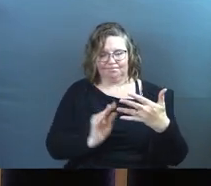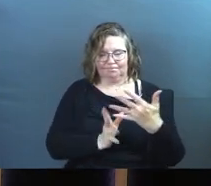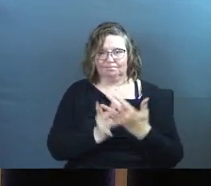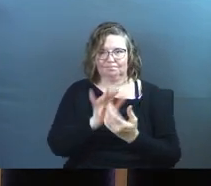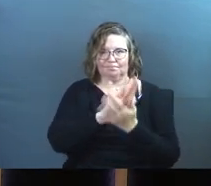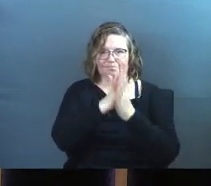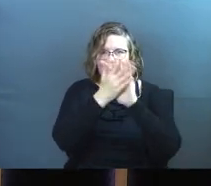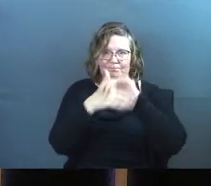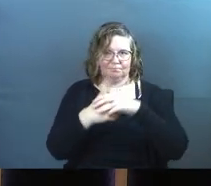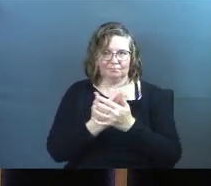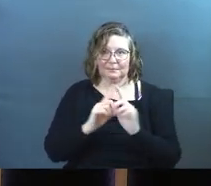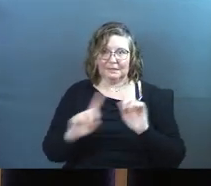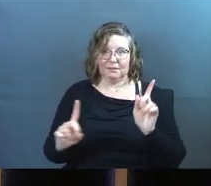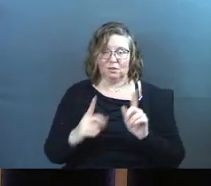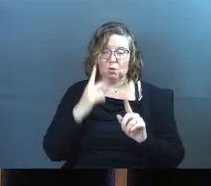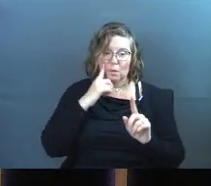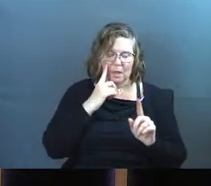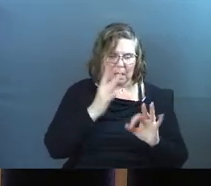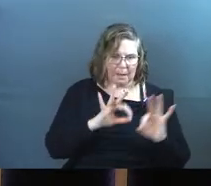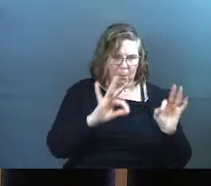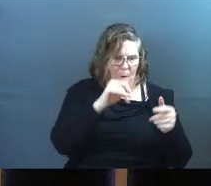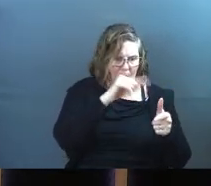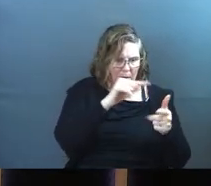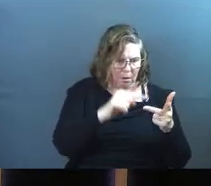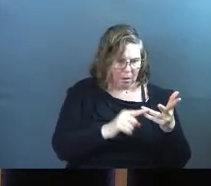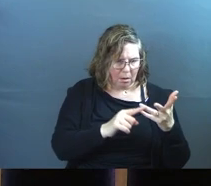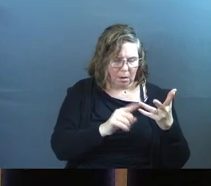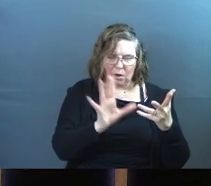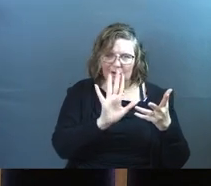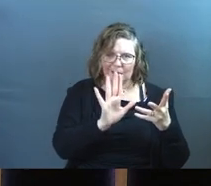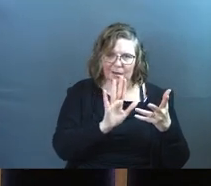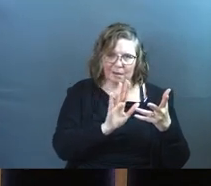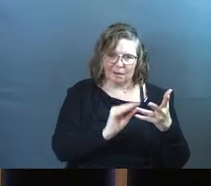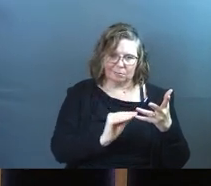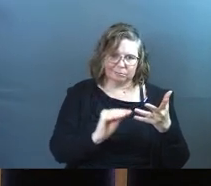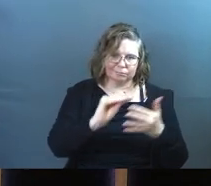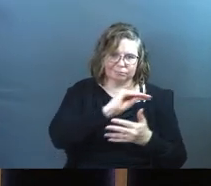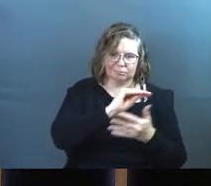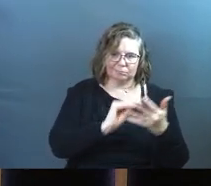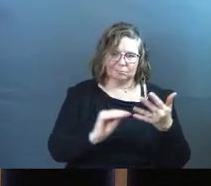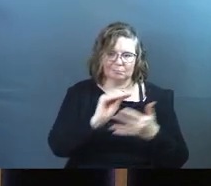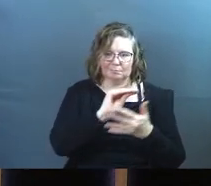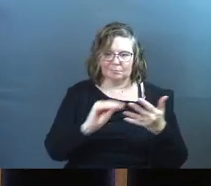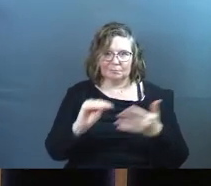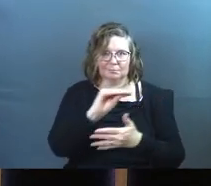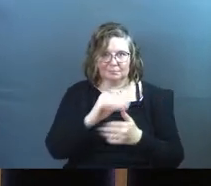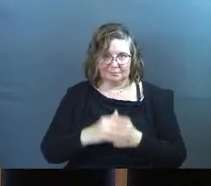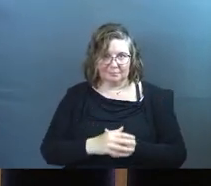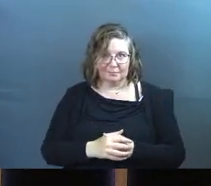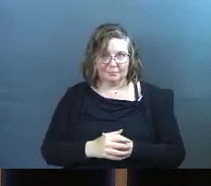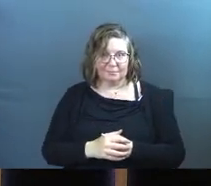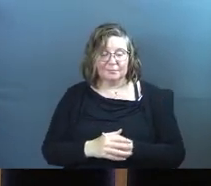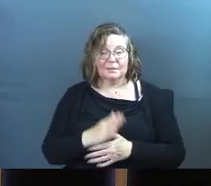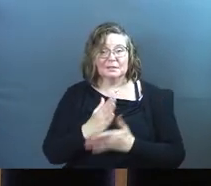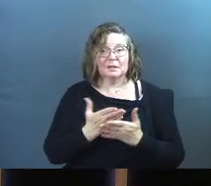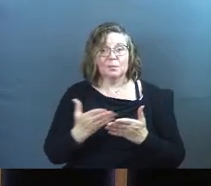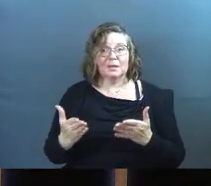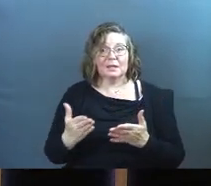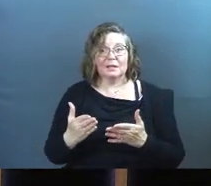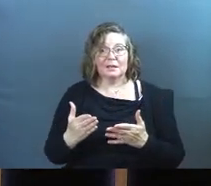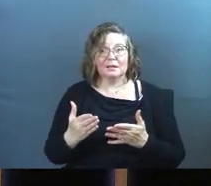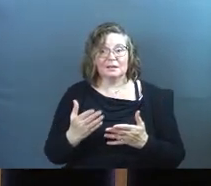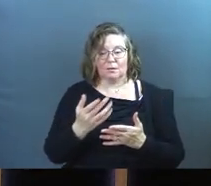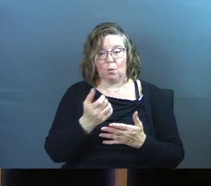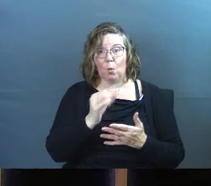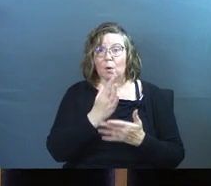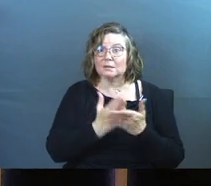that you think are so essential and culture has told you are so essential or your mother-in-law has told you are so essential, some of those things He